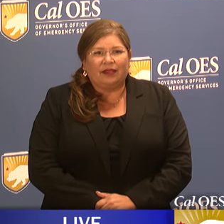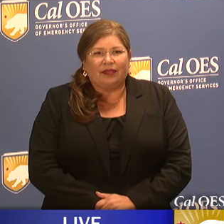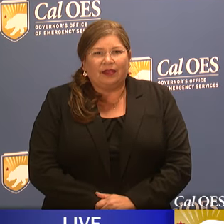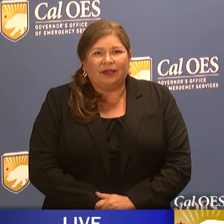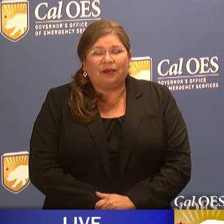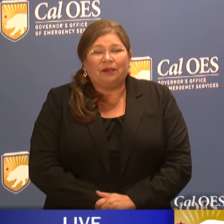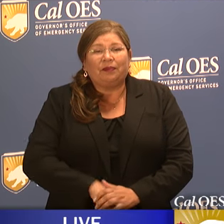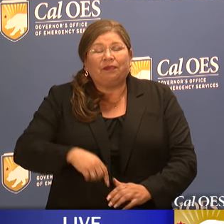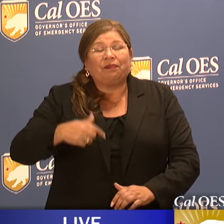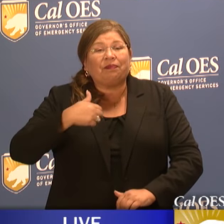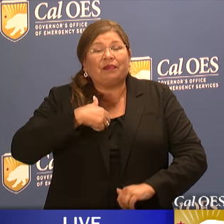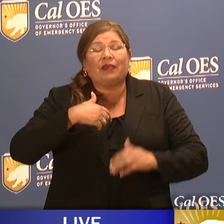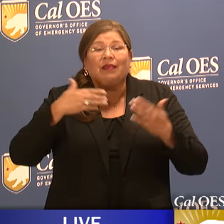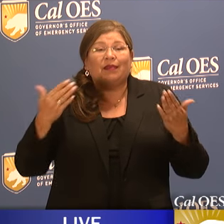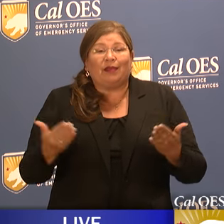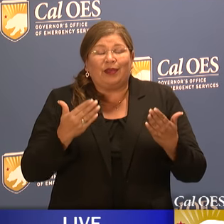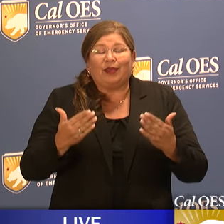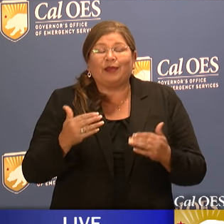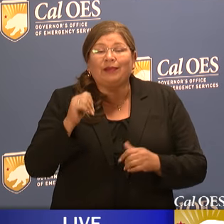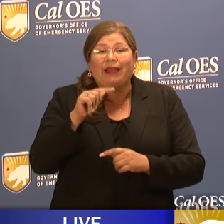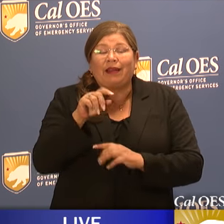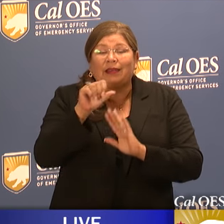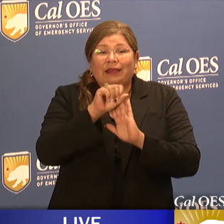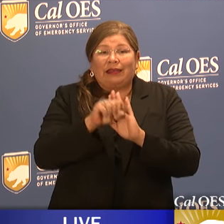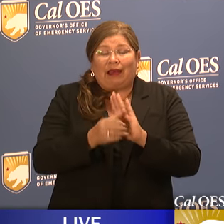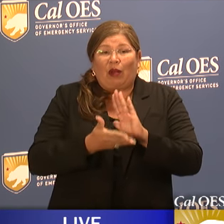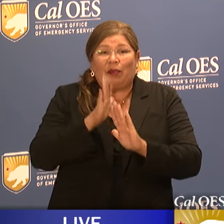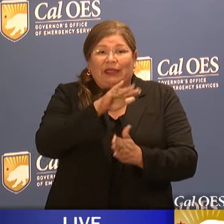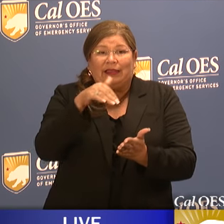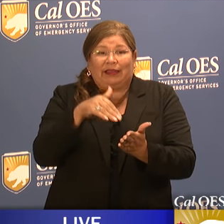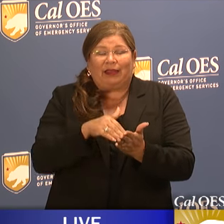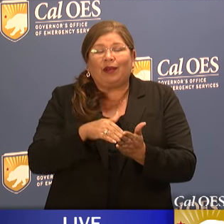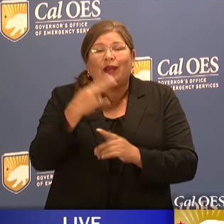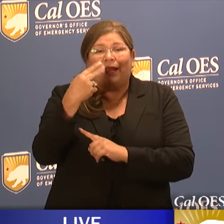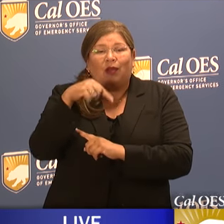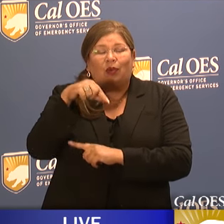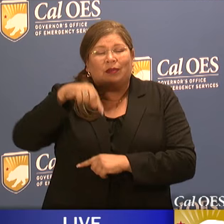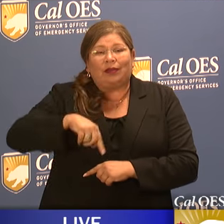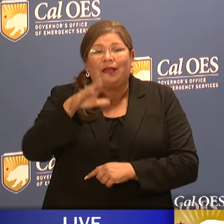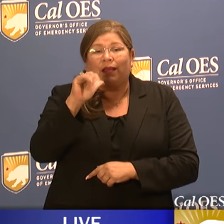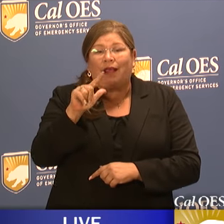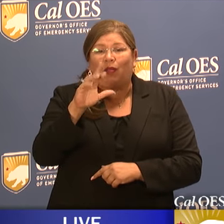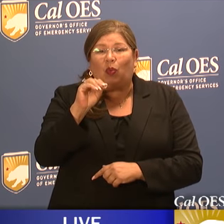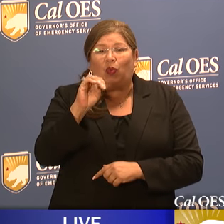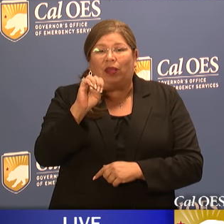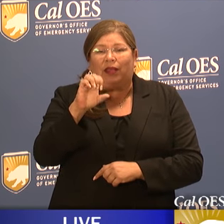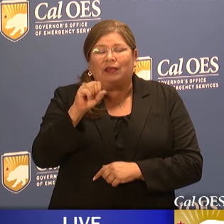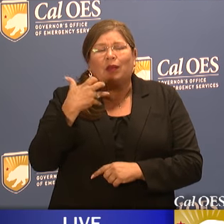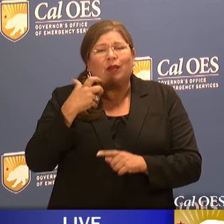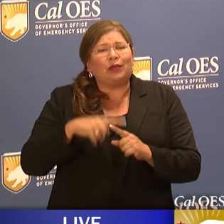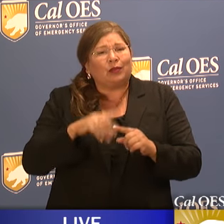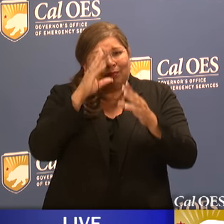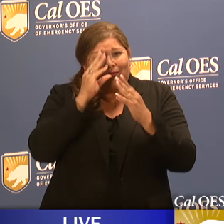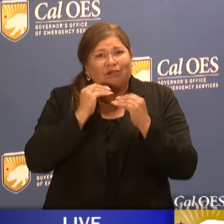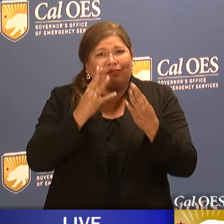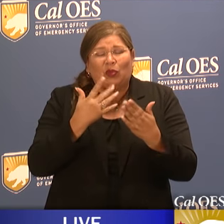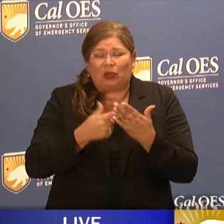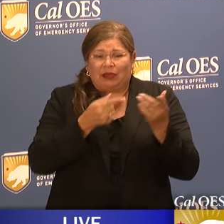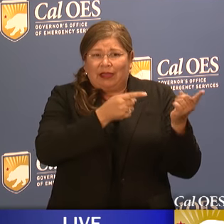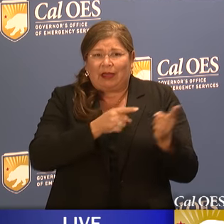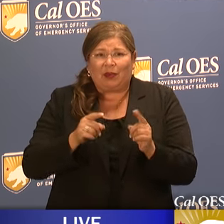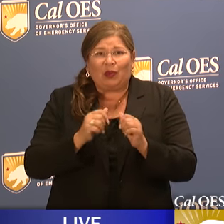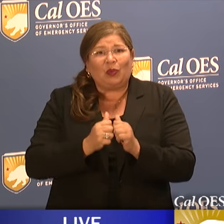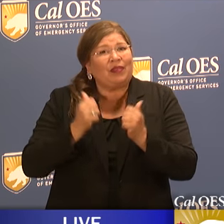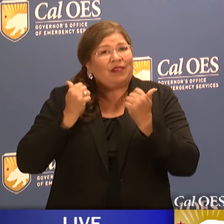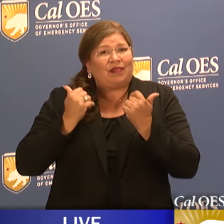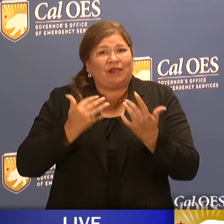I'm Brian May live at the State Operations Center headquarters here at Cal OES and I just want to give you a quick update on where we stand with the fire